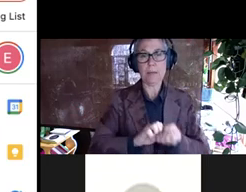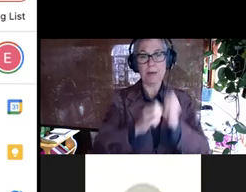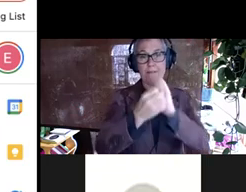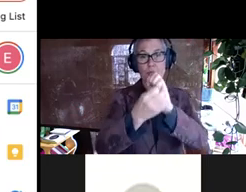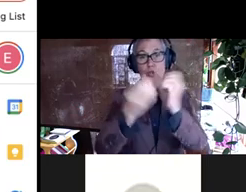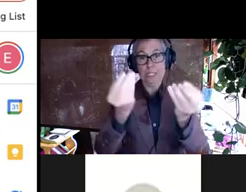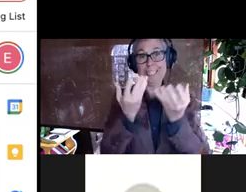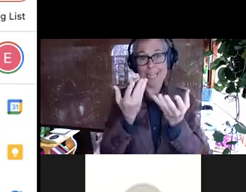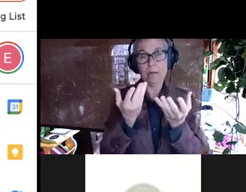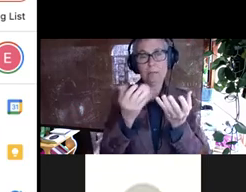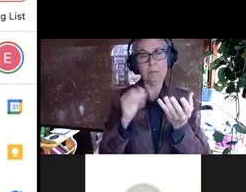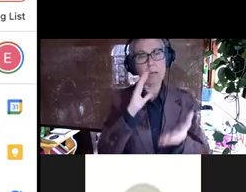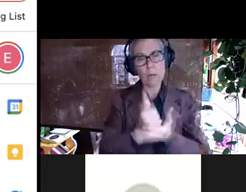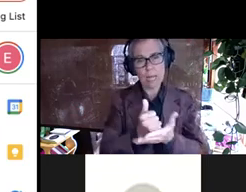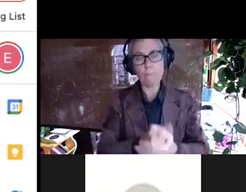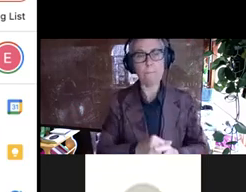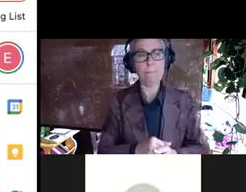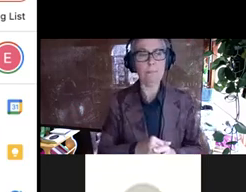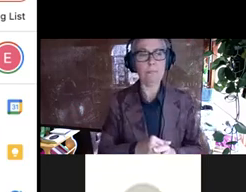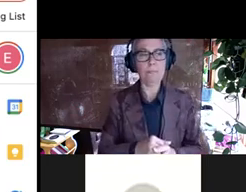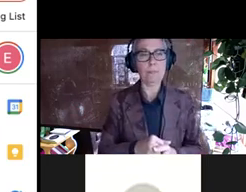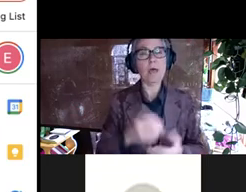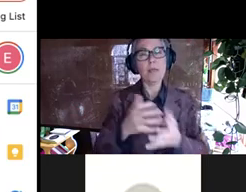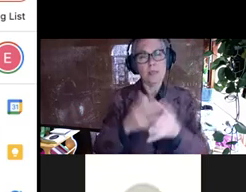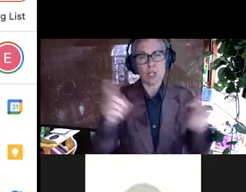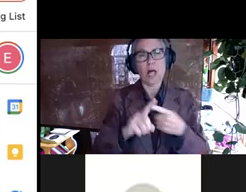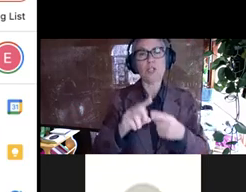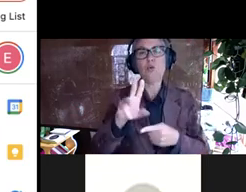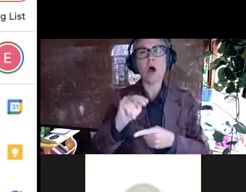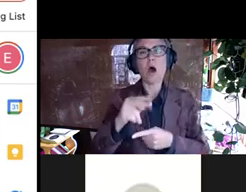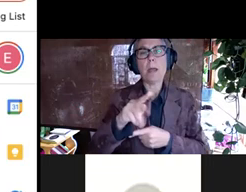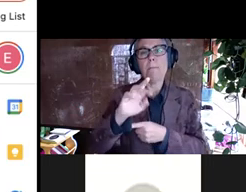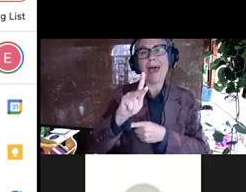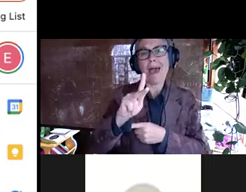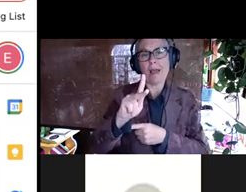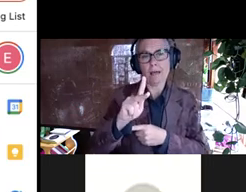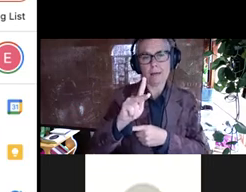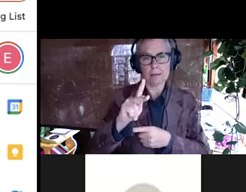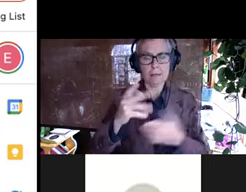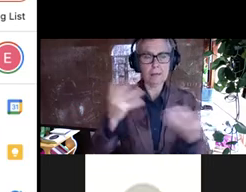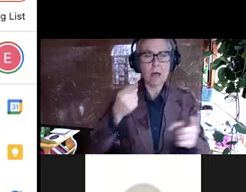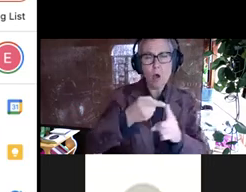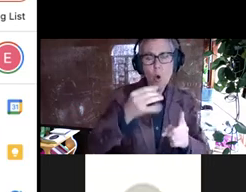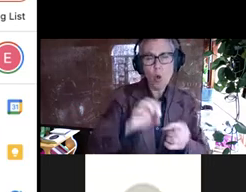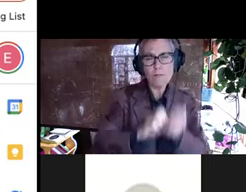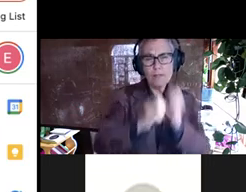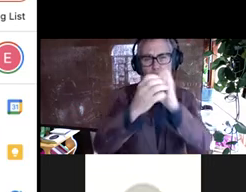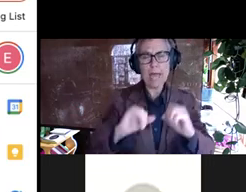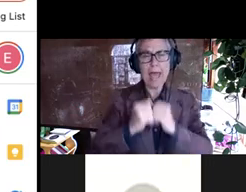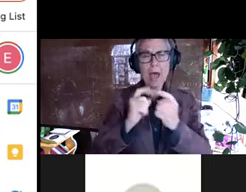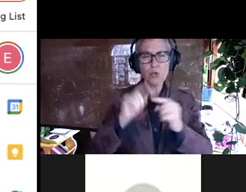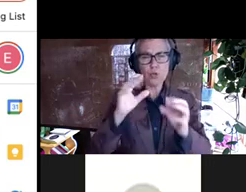data, uh, would be helpful. And I think there's a lot to unpack there about exactly what the goal of the evolution is and how to sort of optimize it.